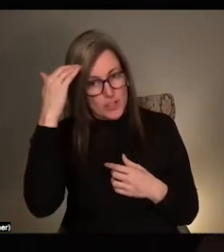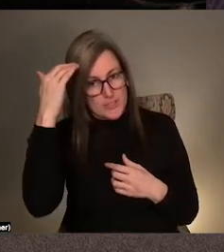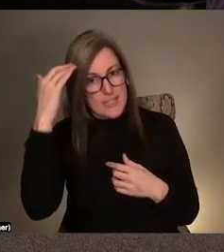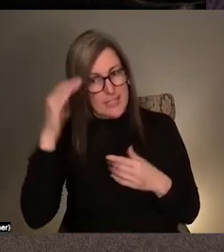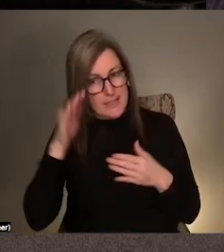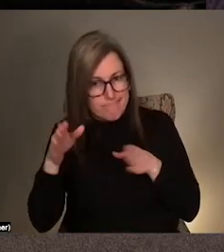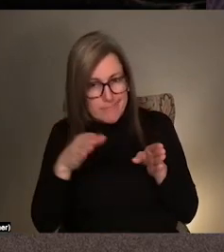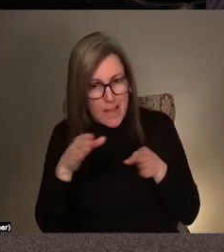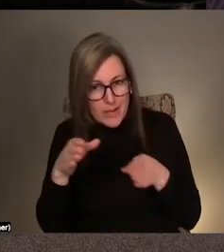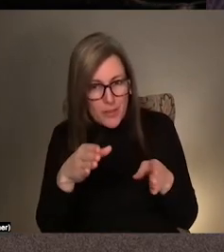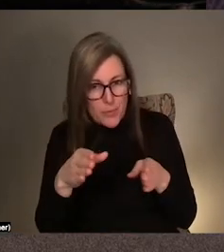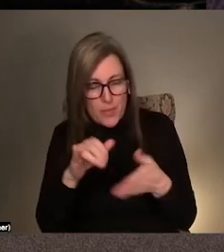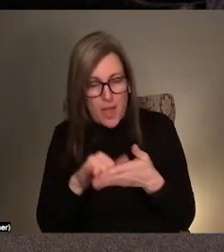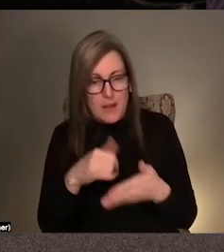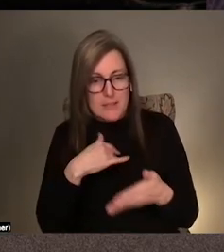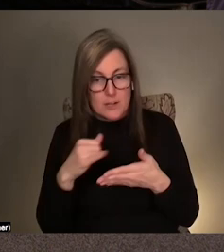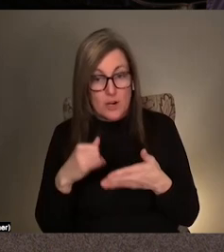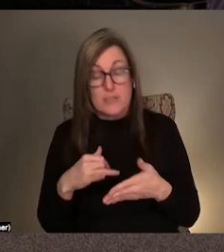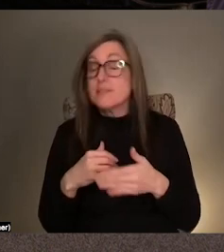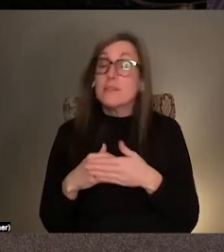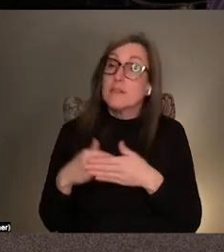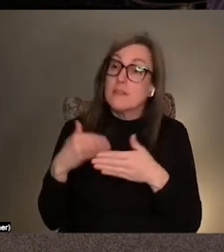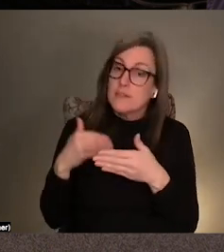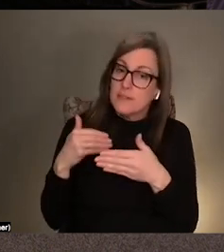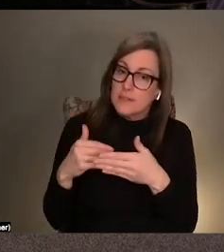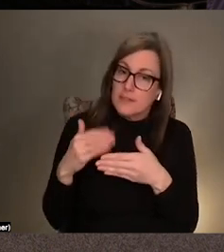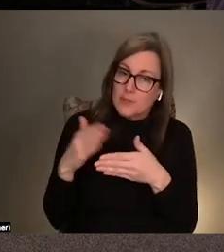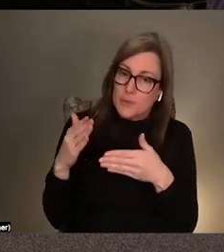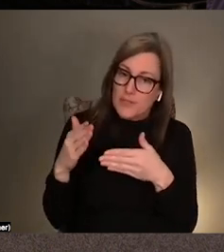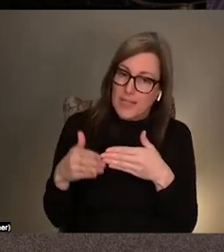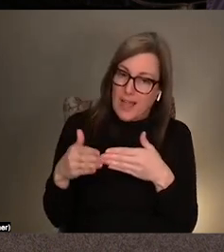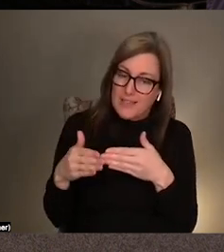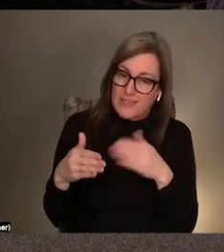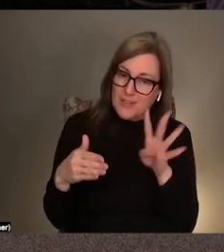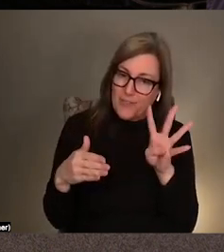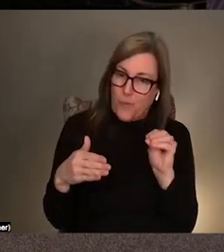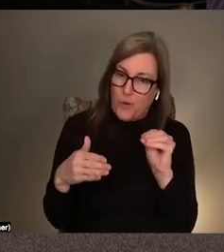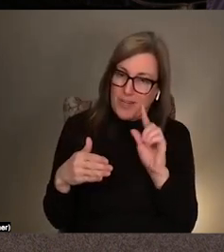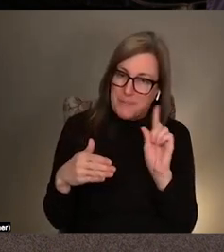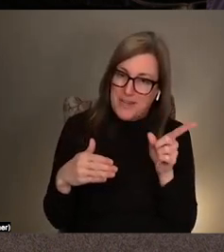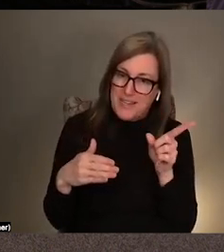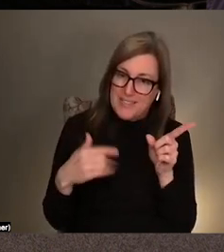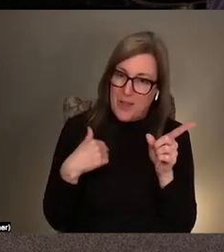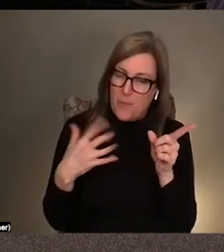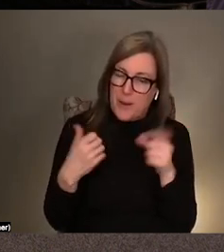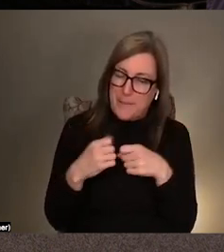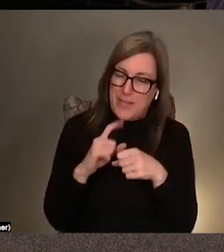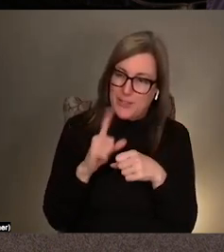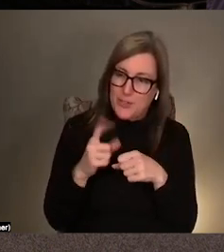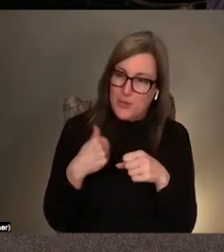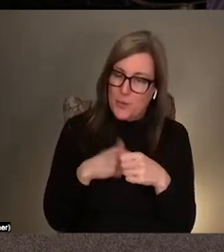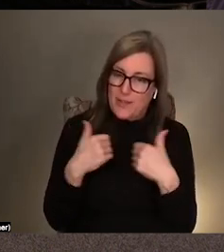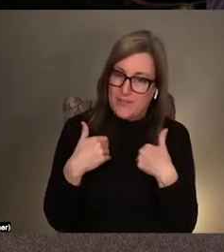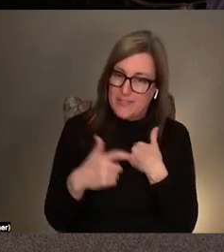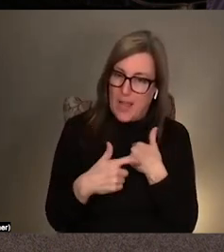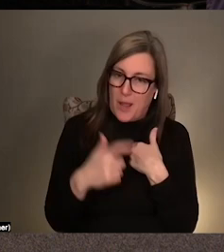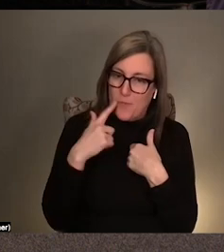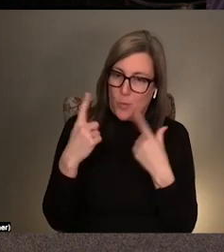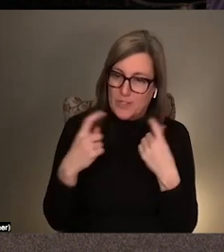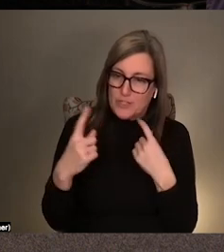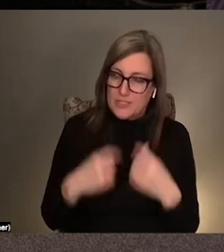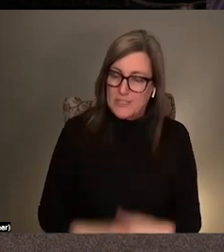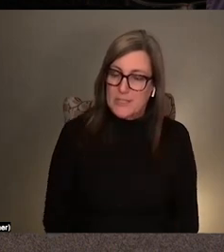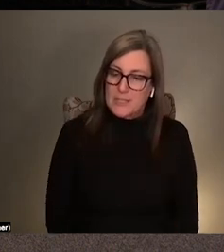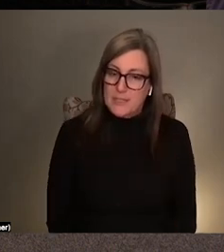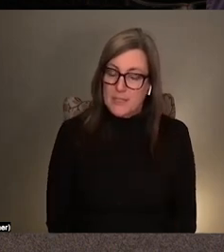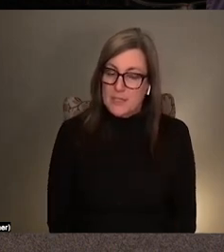Um, we're coming towards the 40 minute mark. I want to make sure that, um, we have time for questions. Cool.